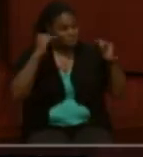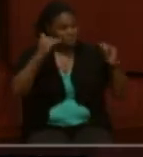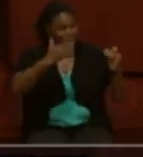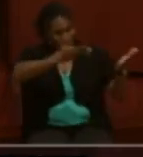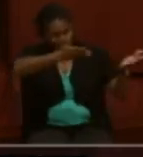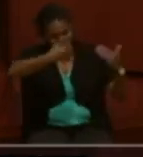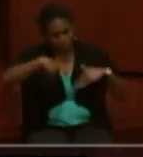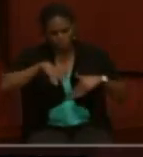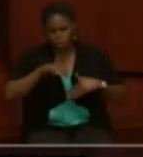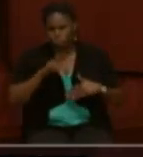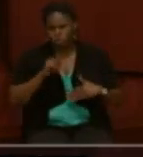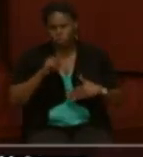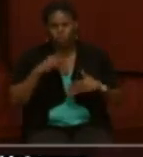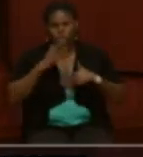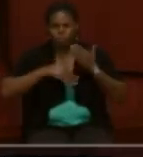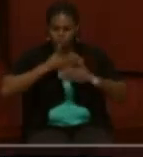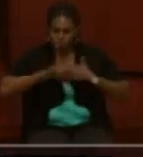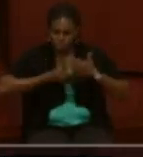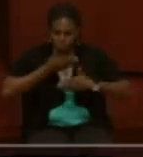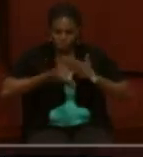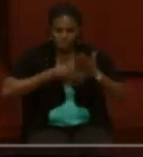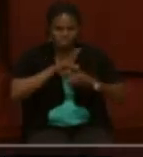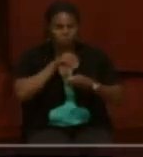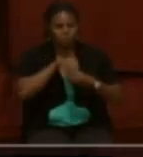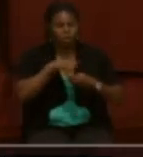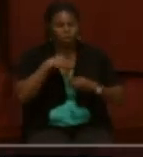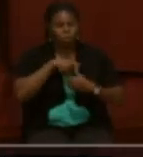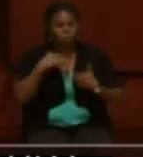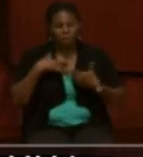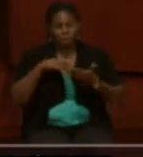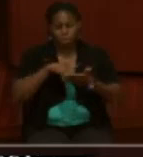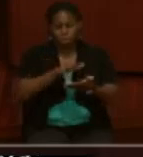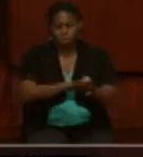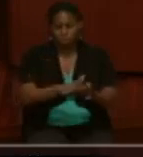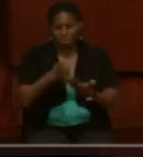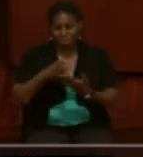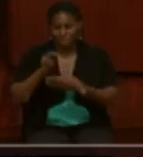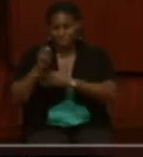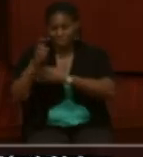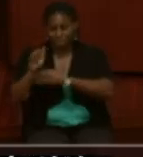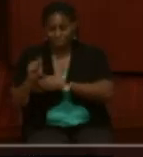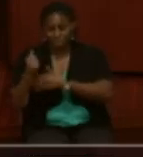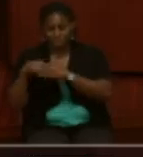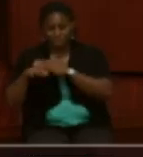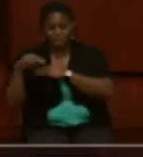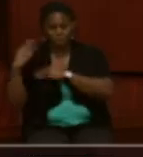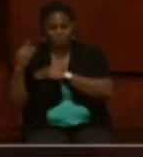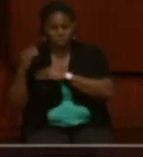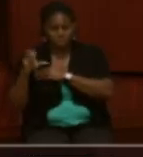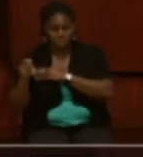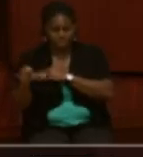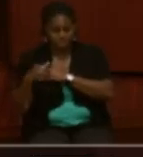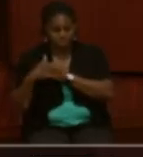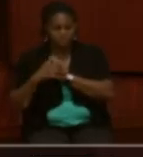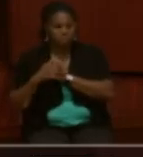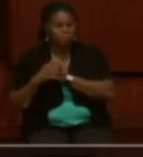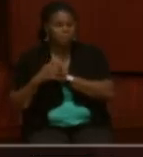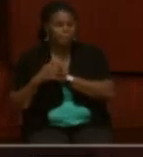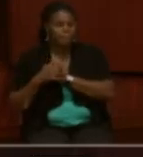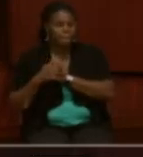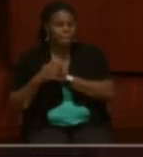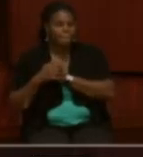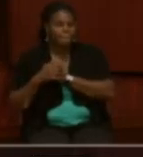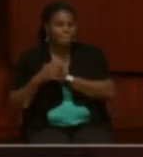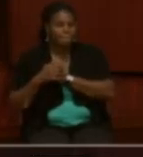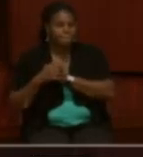was a vetting process involved. We do have those records. They are at the National Archives building in Washington, D.C. Sometimes